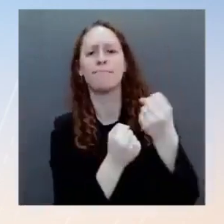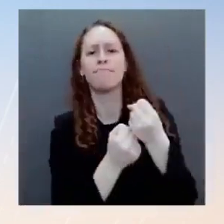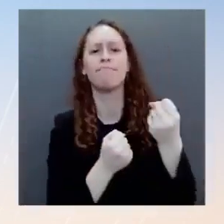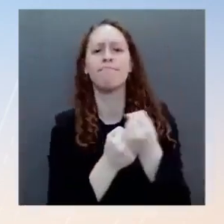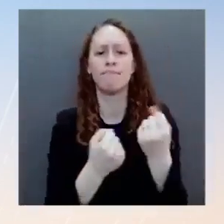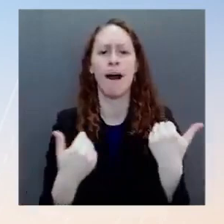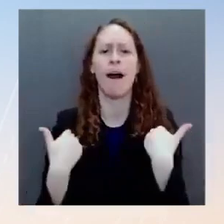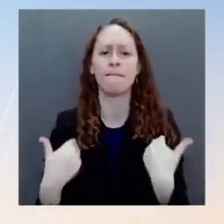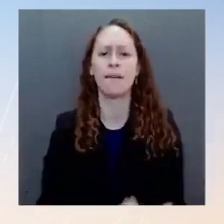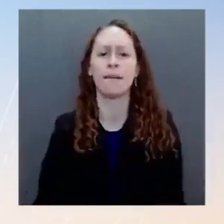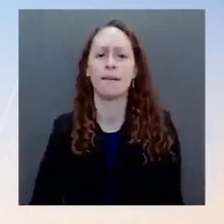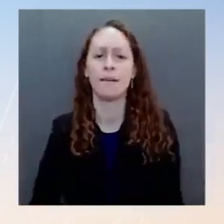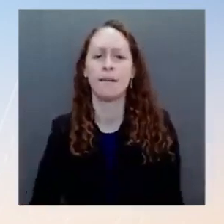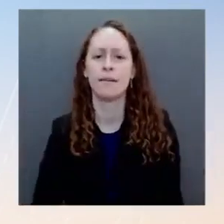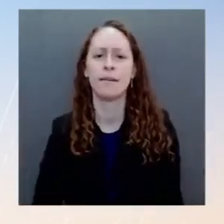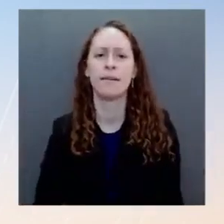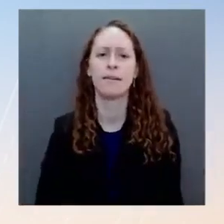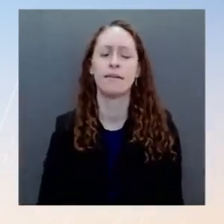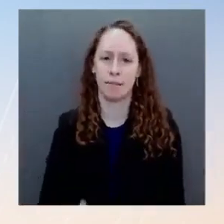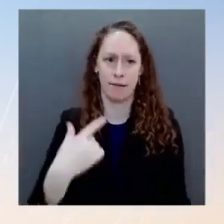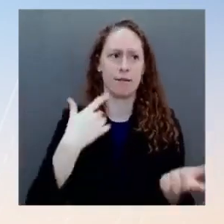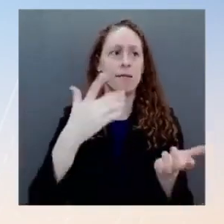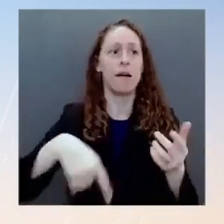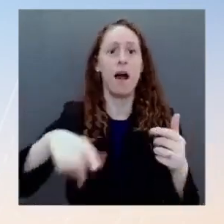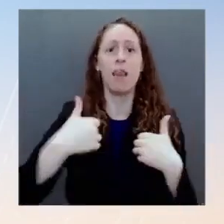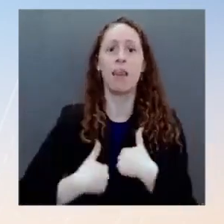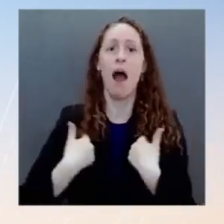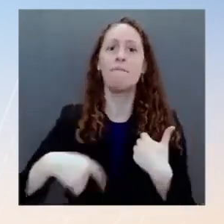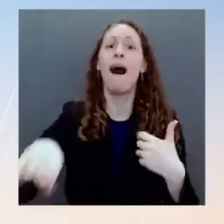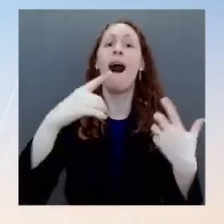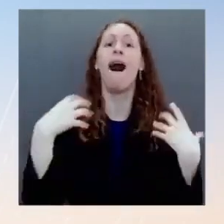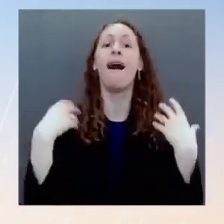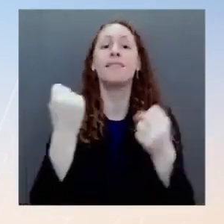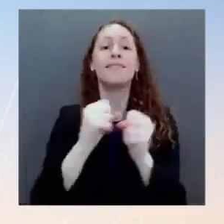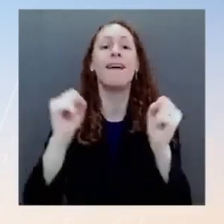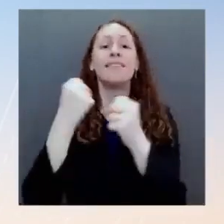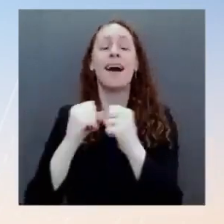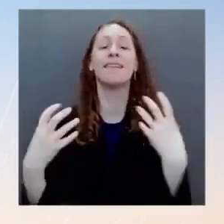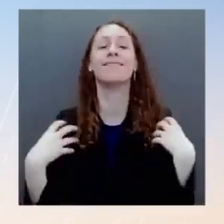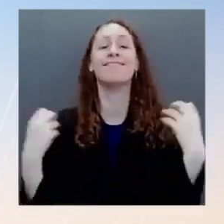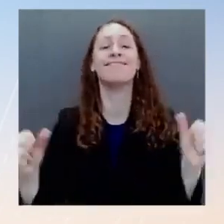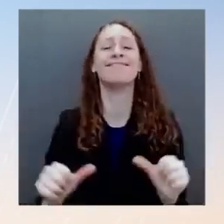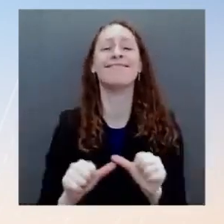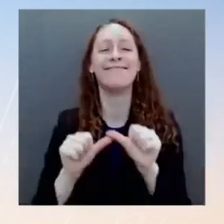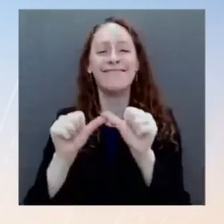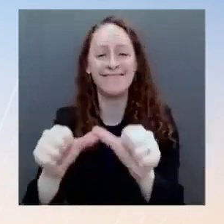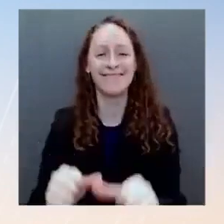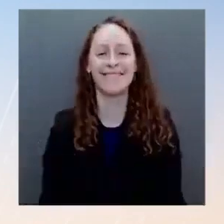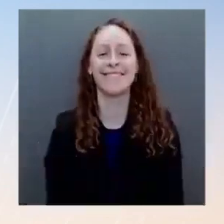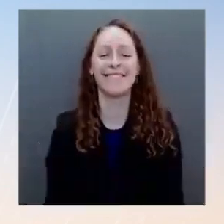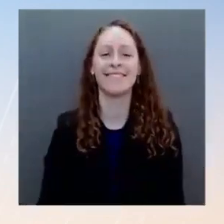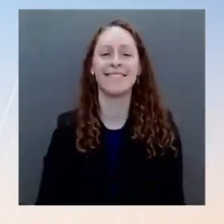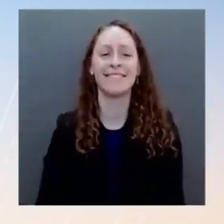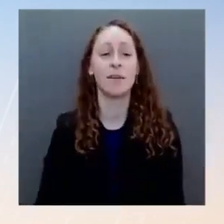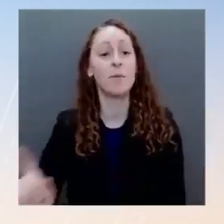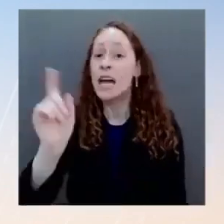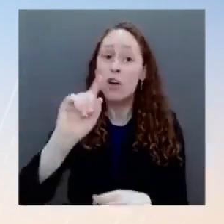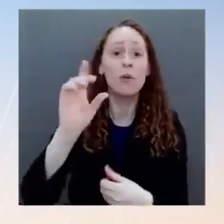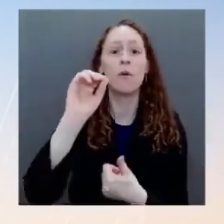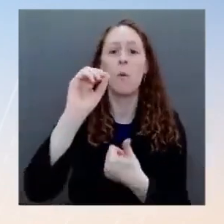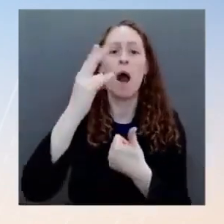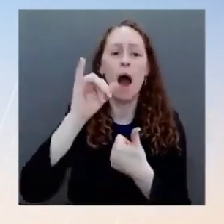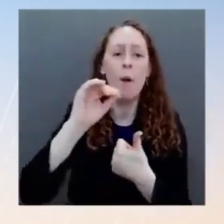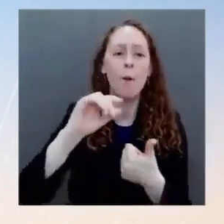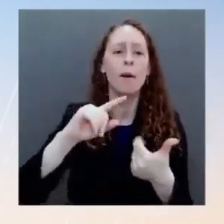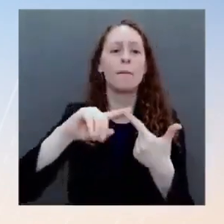Ohio, Michigan, Rhode Island, New Jersey, New York, and New Mexico. We will also be deploying